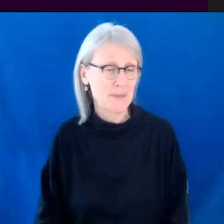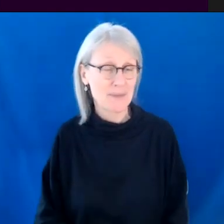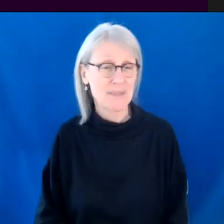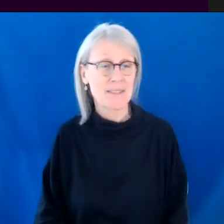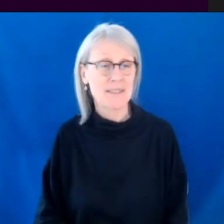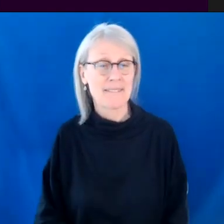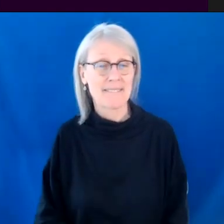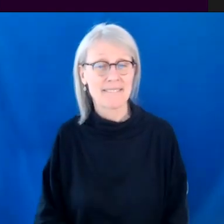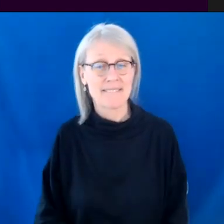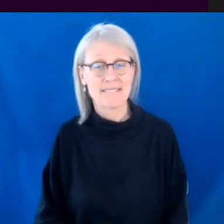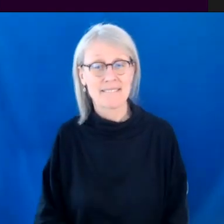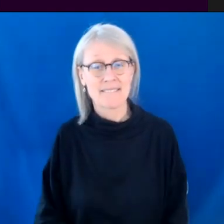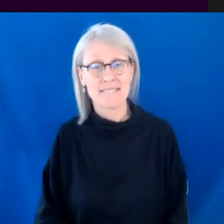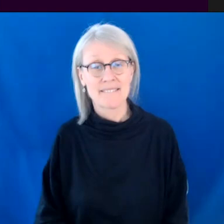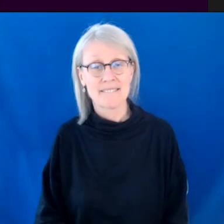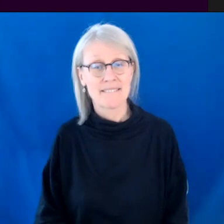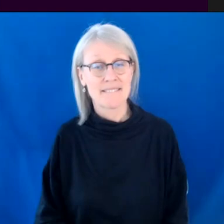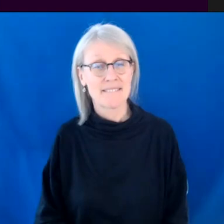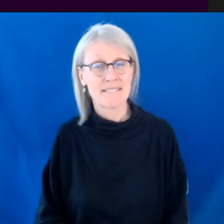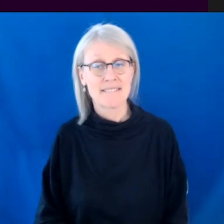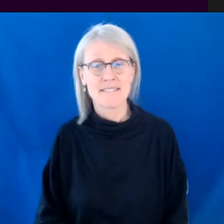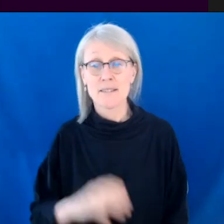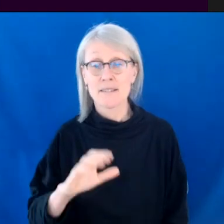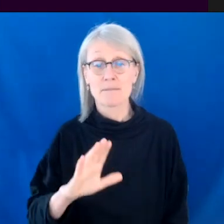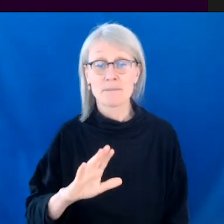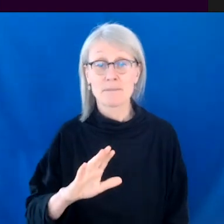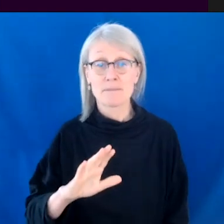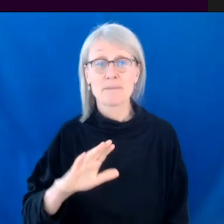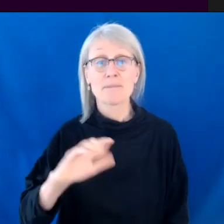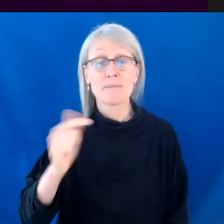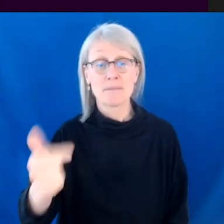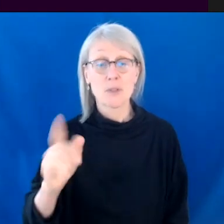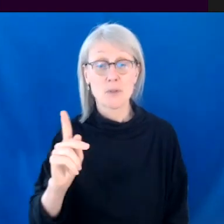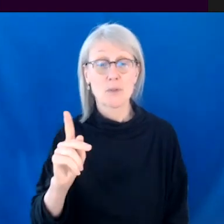All right. I'm to turn this back over to Christy. Thank you.